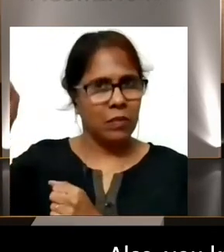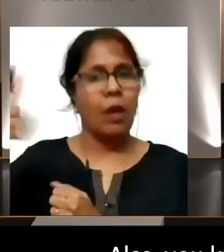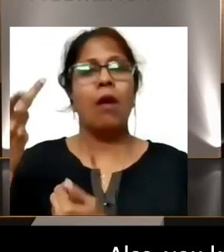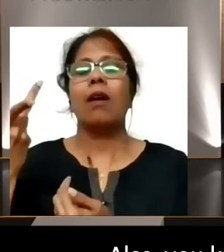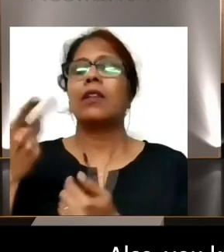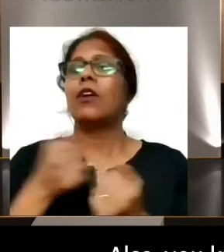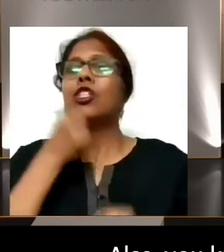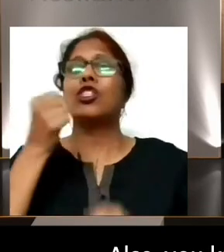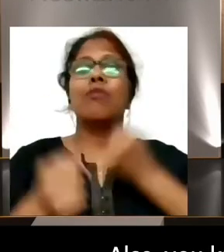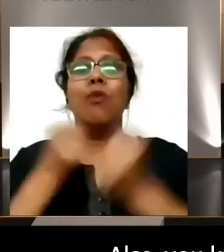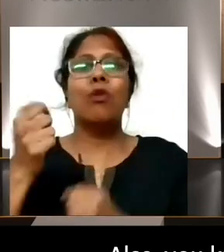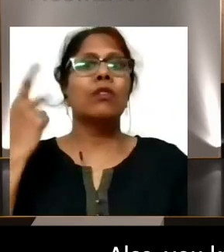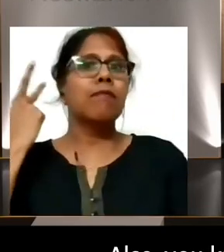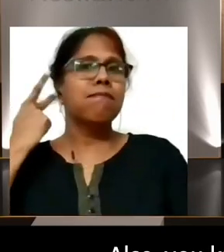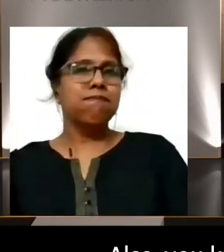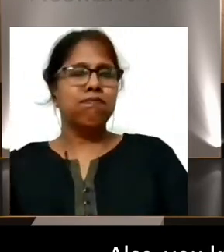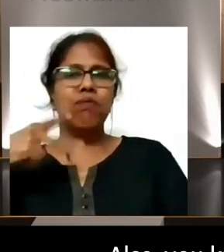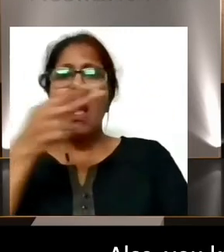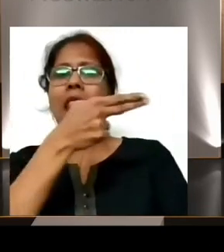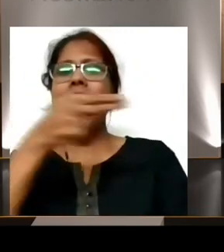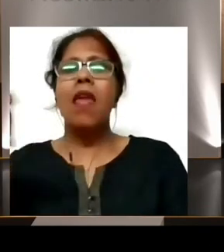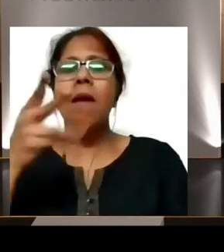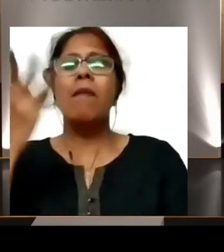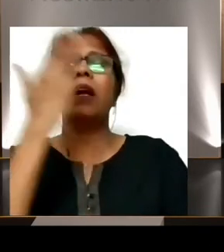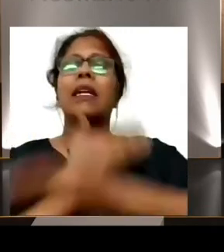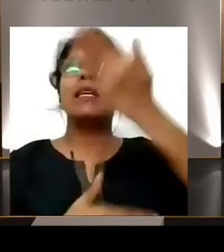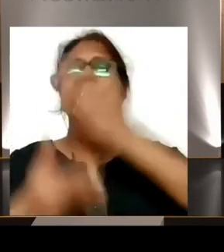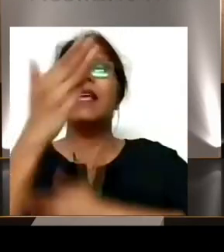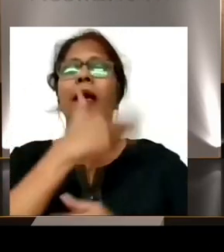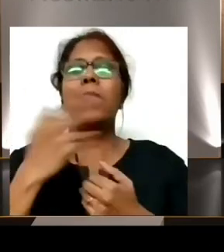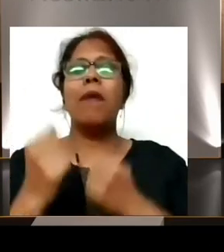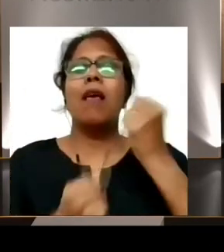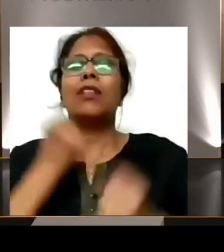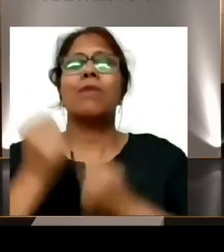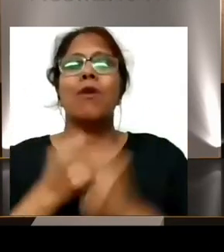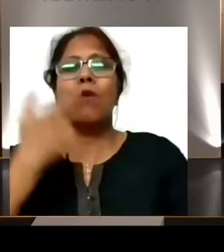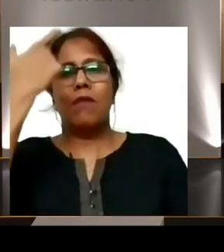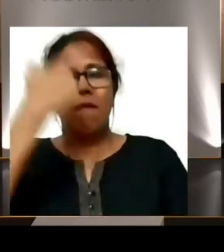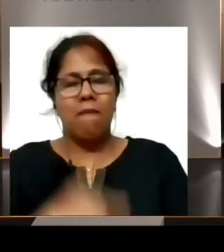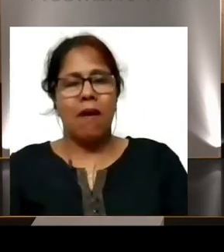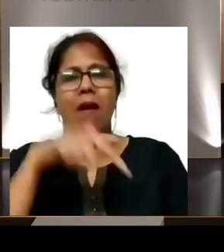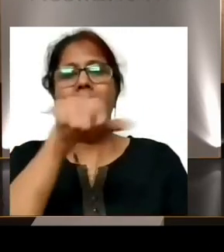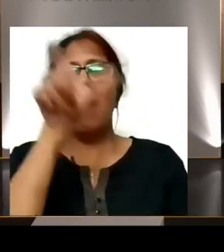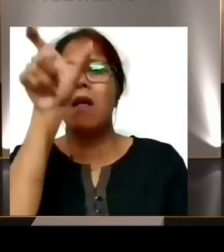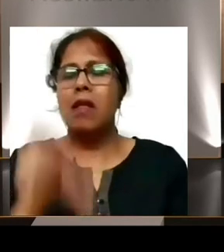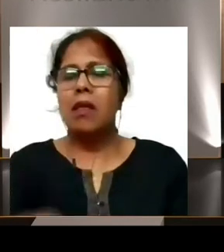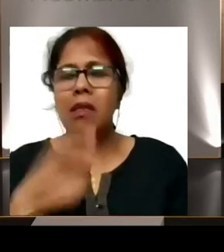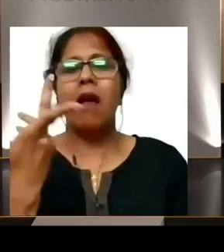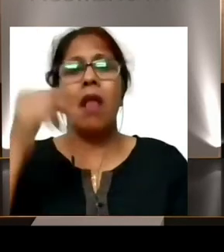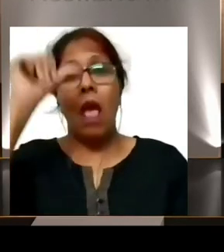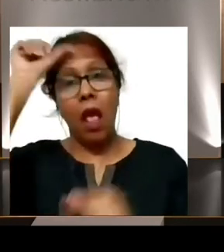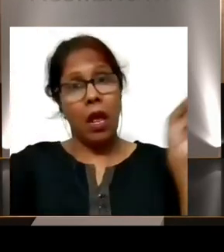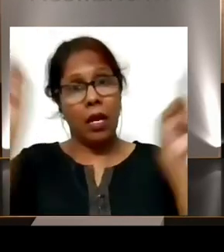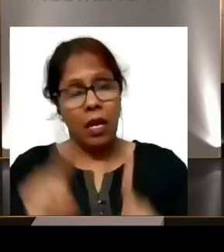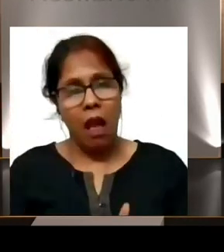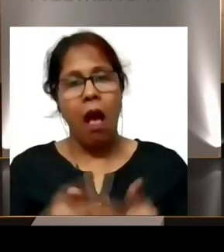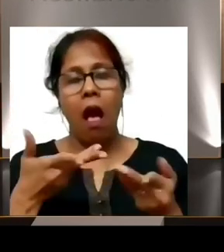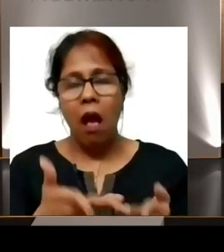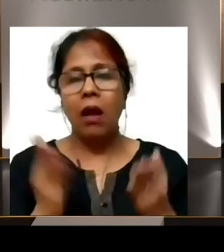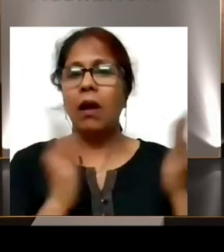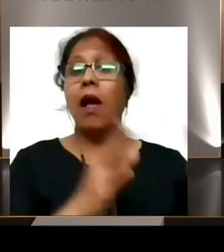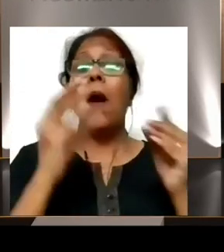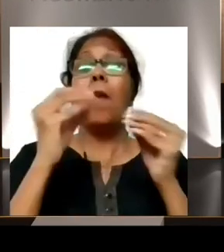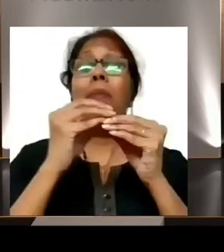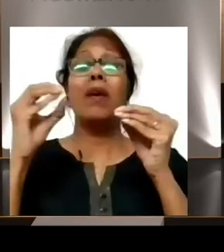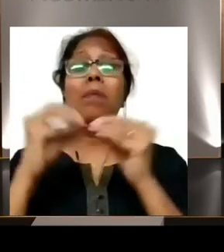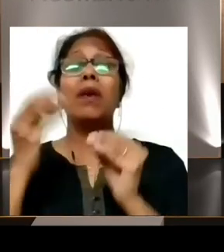you know, named me as para athlete or disabled athlete of the year. I was nominated by BBC as Indian Sportswoman of